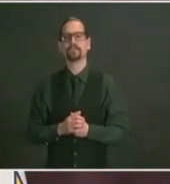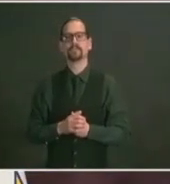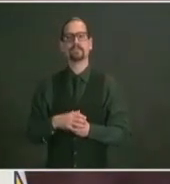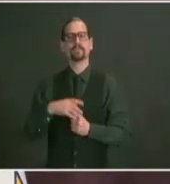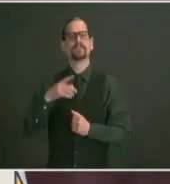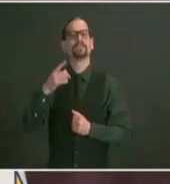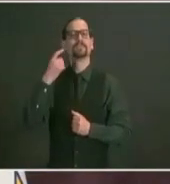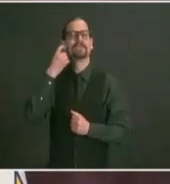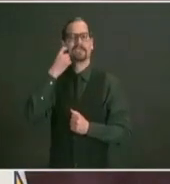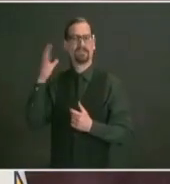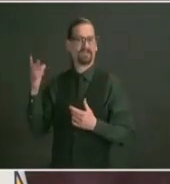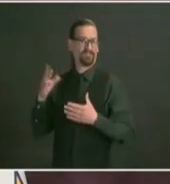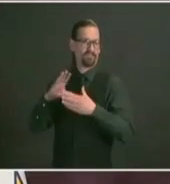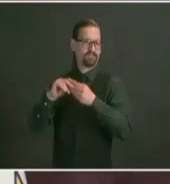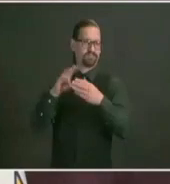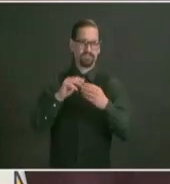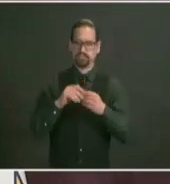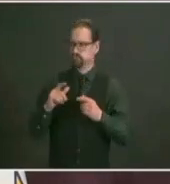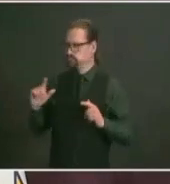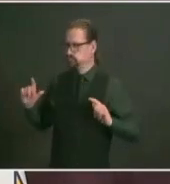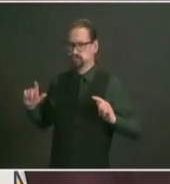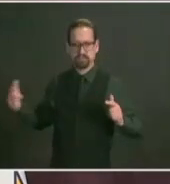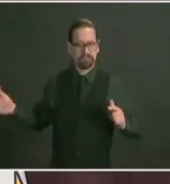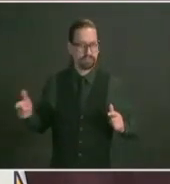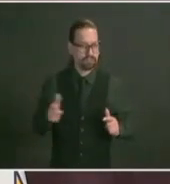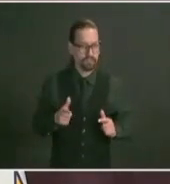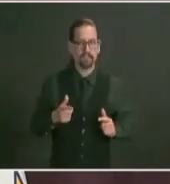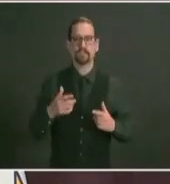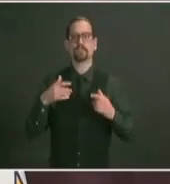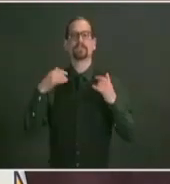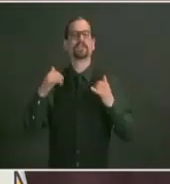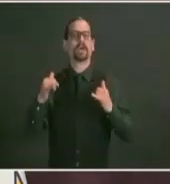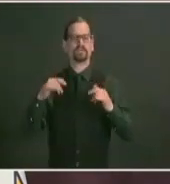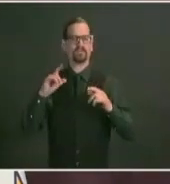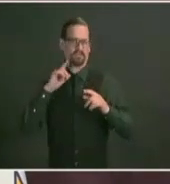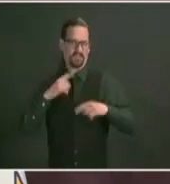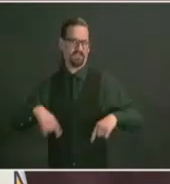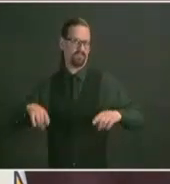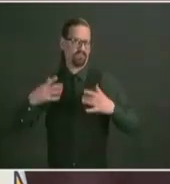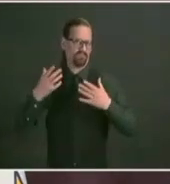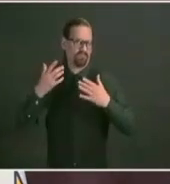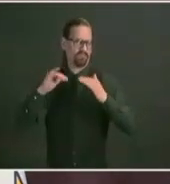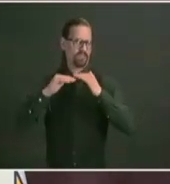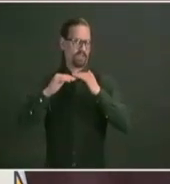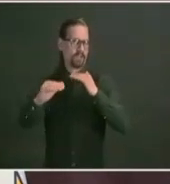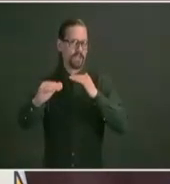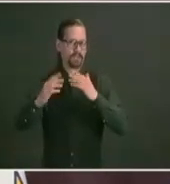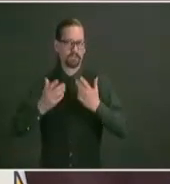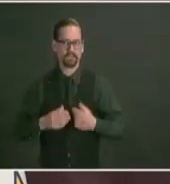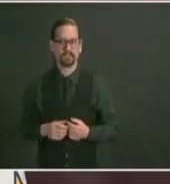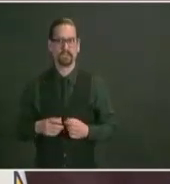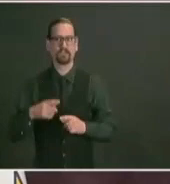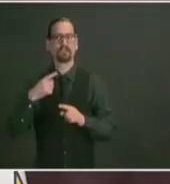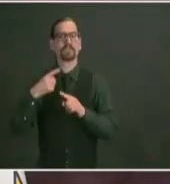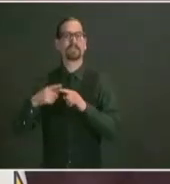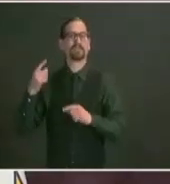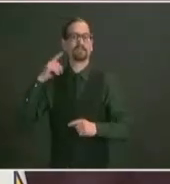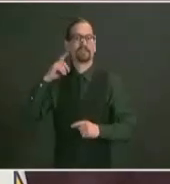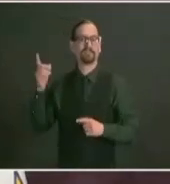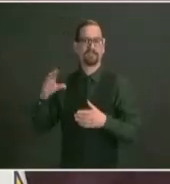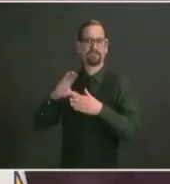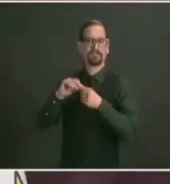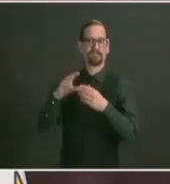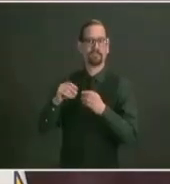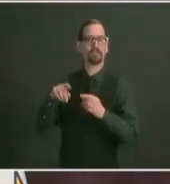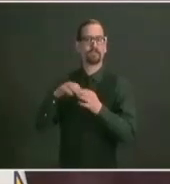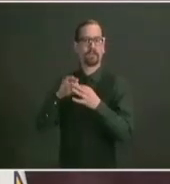from governor mckee and dr alexander scott and you've heard about the progress on our vaccinations from tom we're pleased that the combination